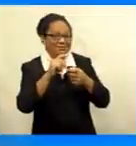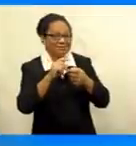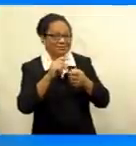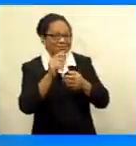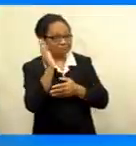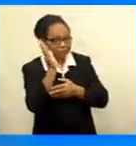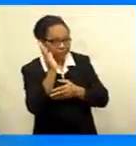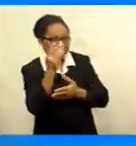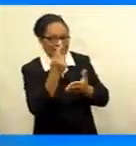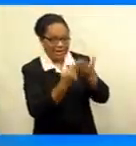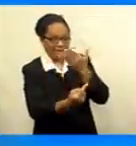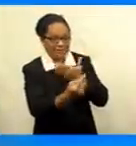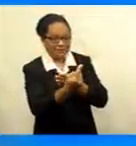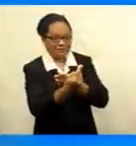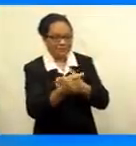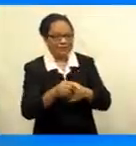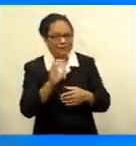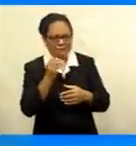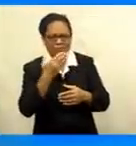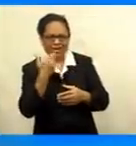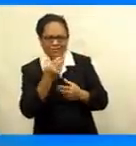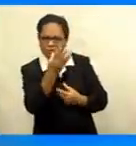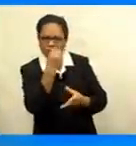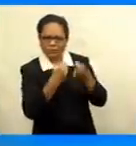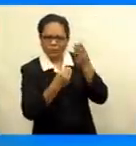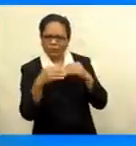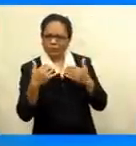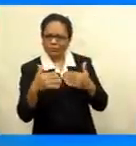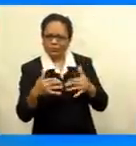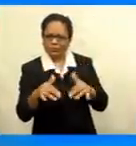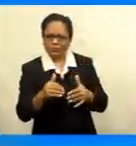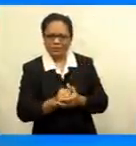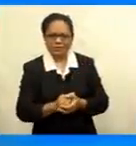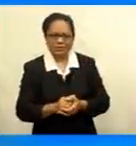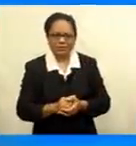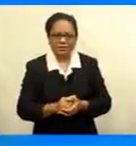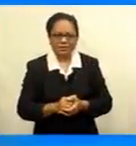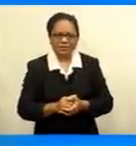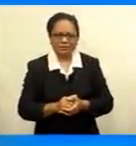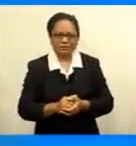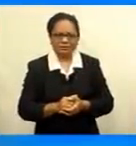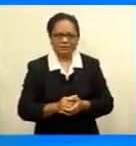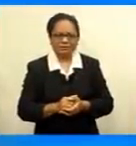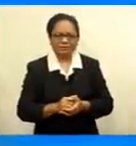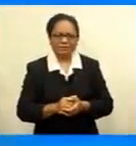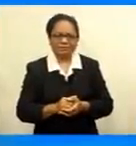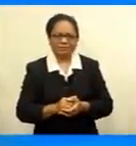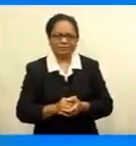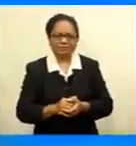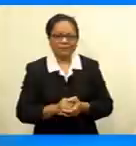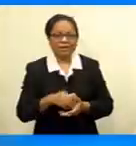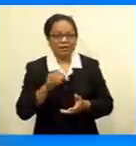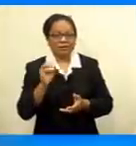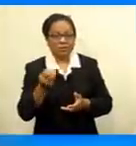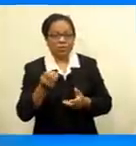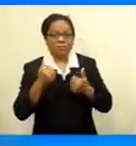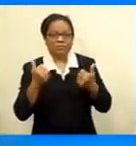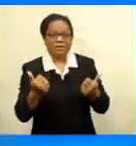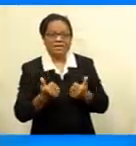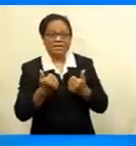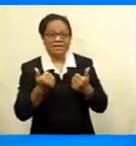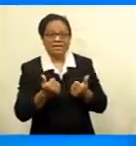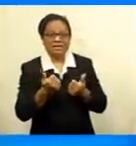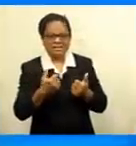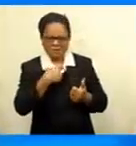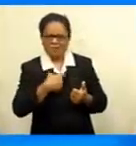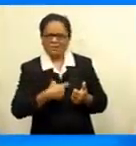it was quite exciting because we actually had a chance to actually ask our personal